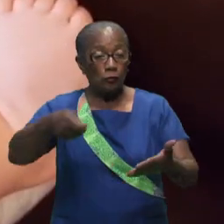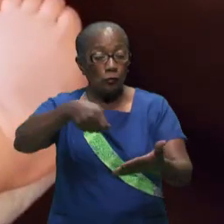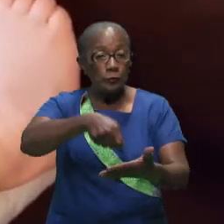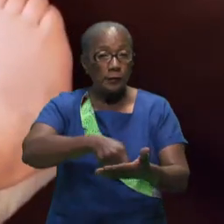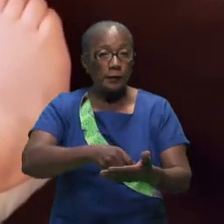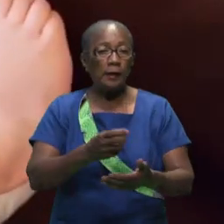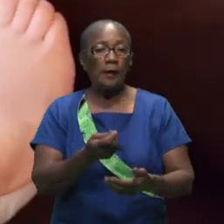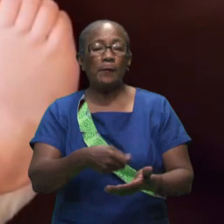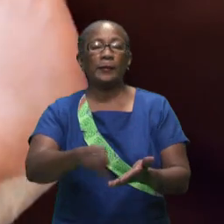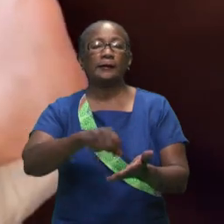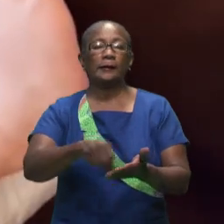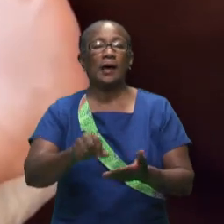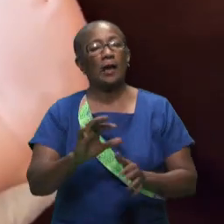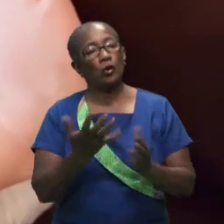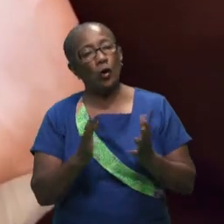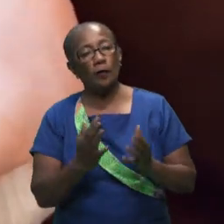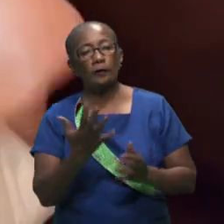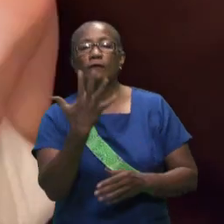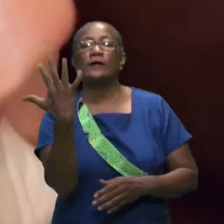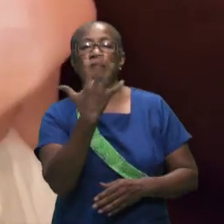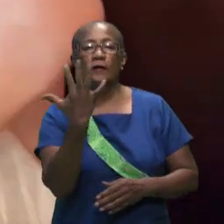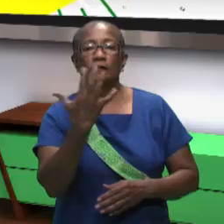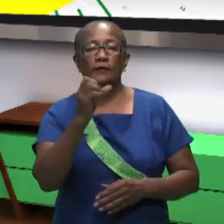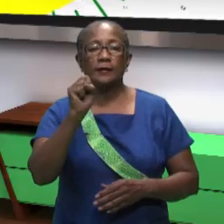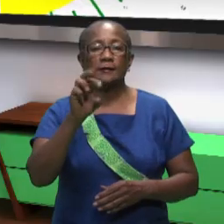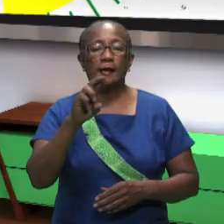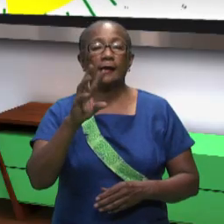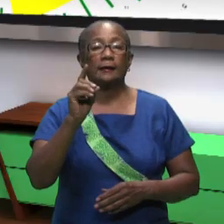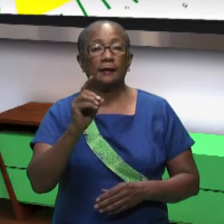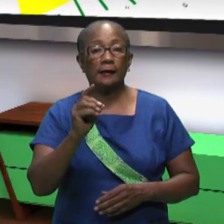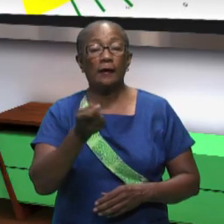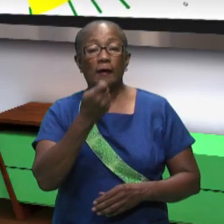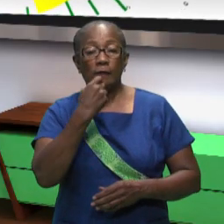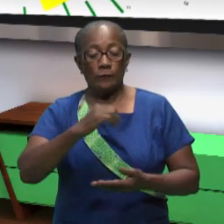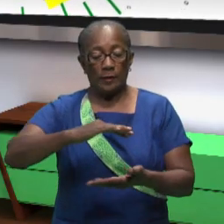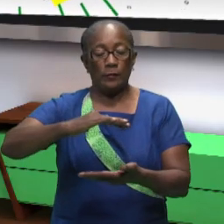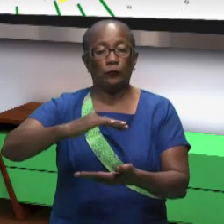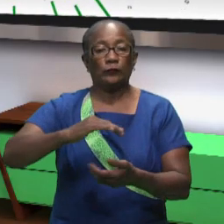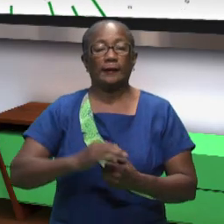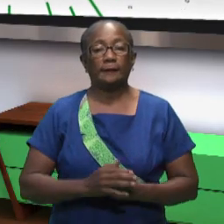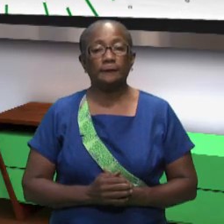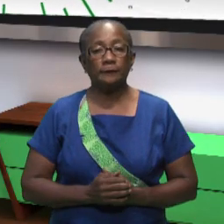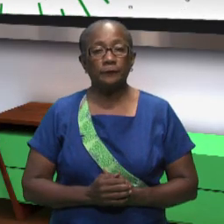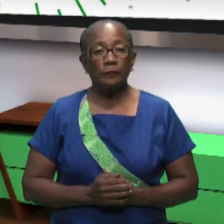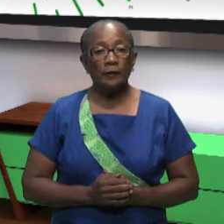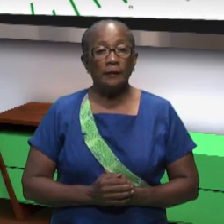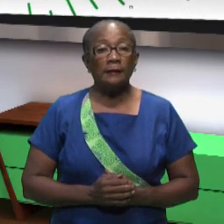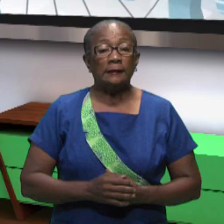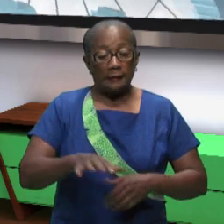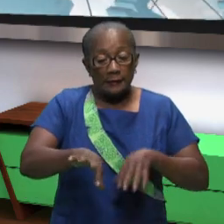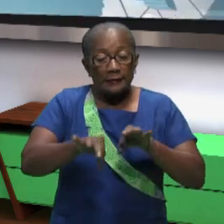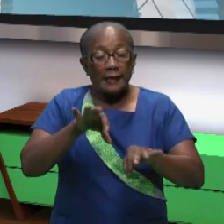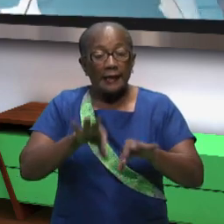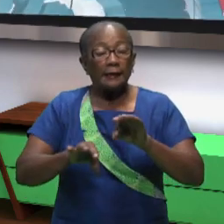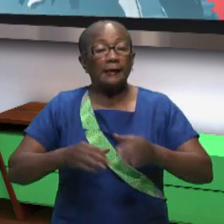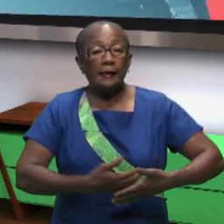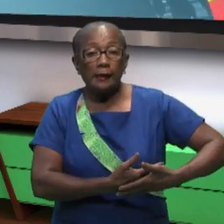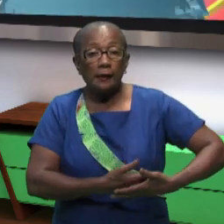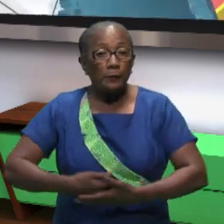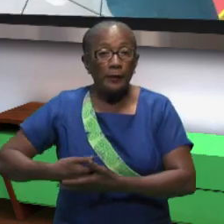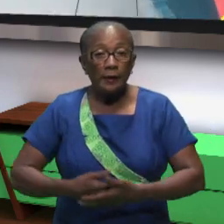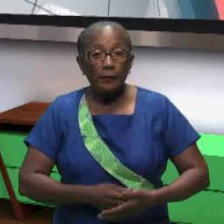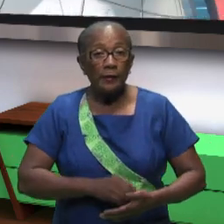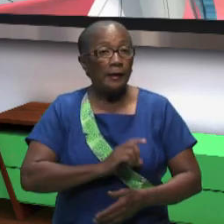parents from all districts who will be eligible for the grant will pay about srd 55